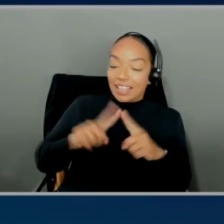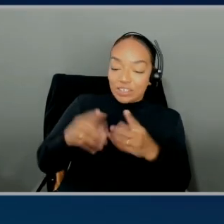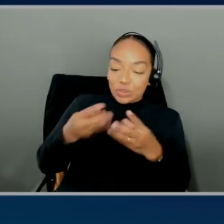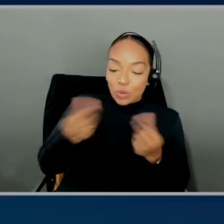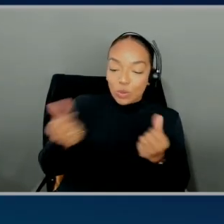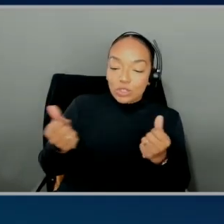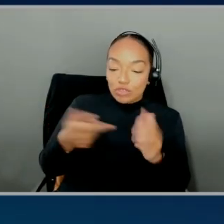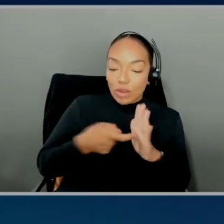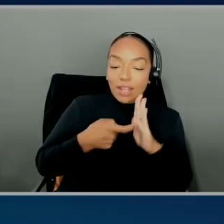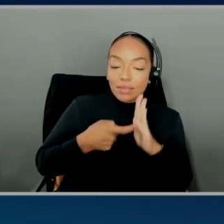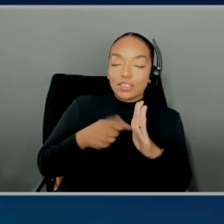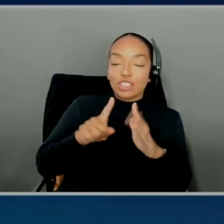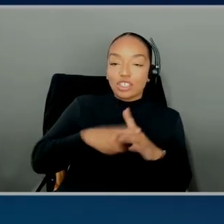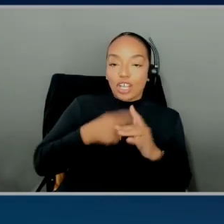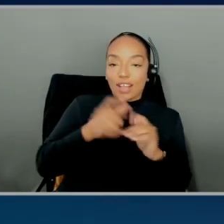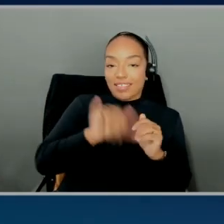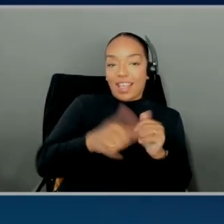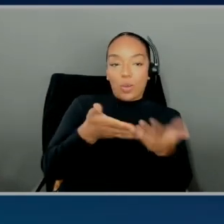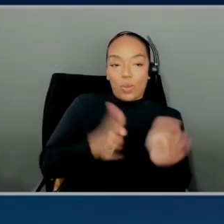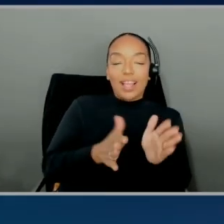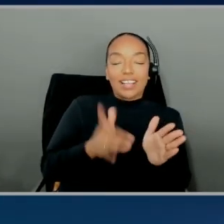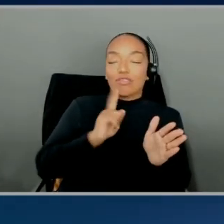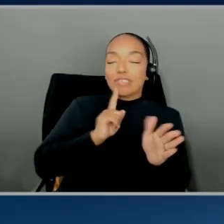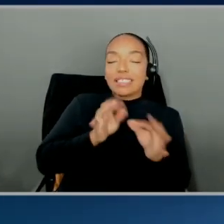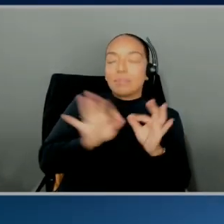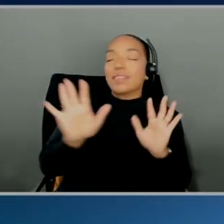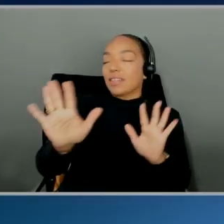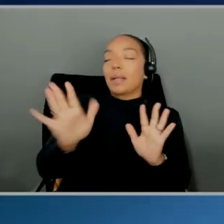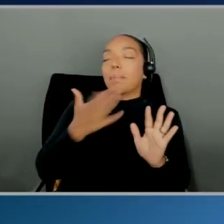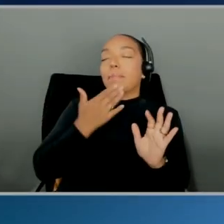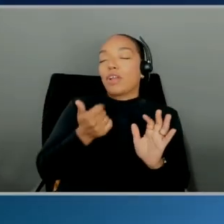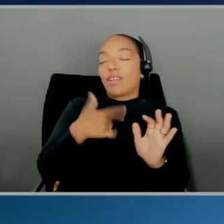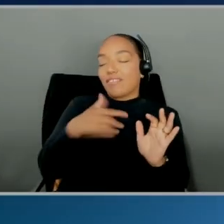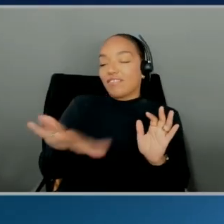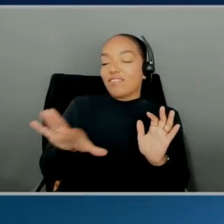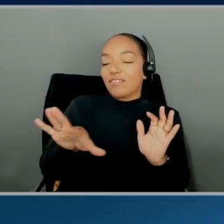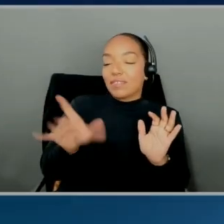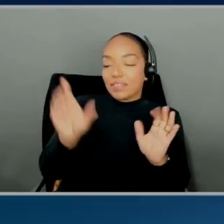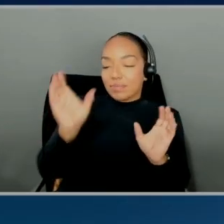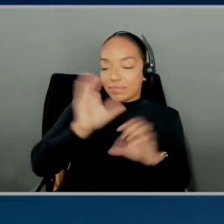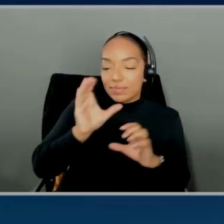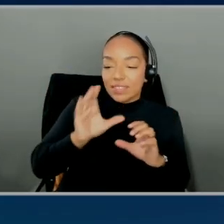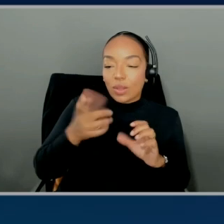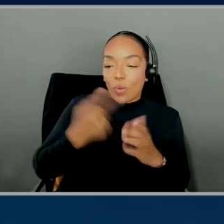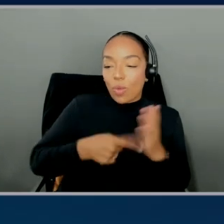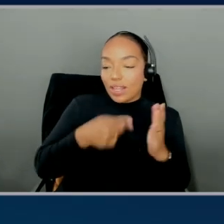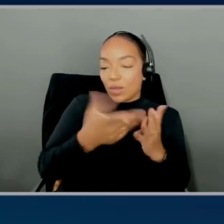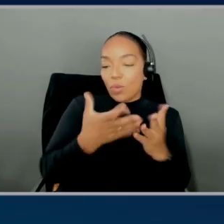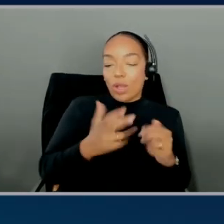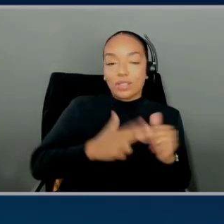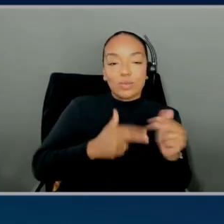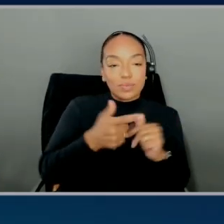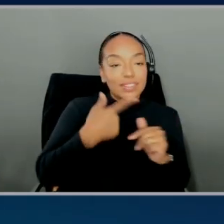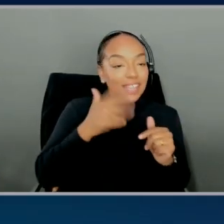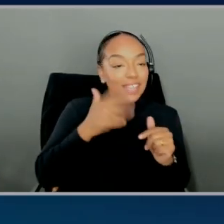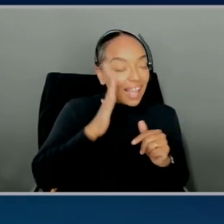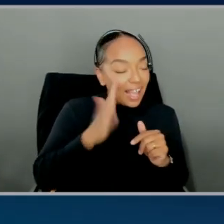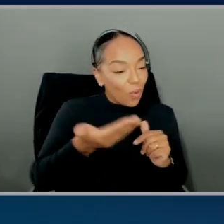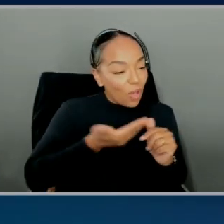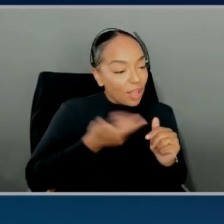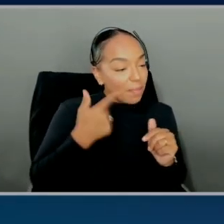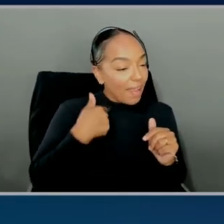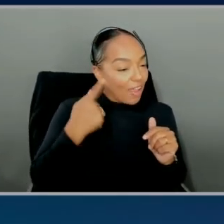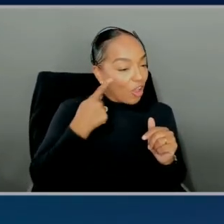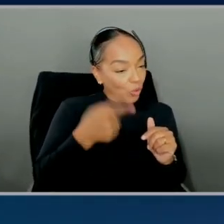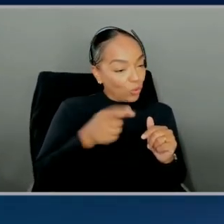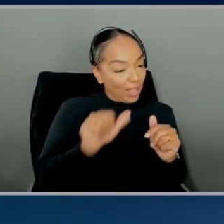start with something as simple. In fact, let's find out what Richard wants to build. He says... Hi there. Welcome. I heard you are an AWS specialist. Are